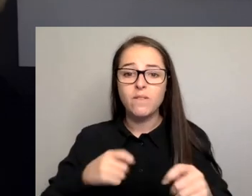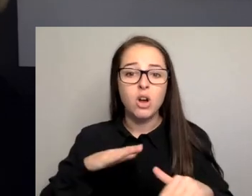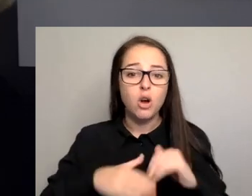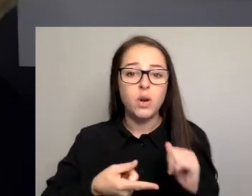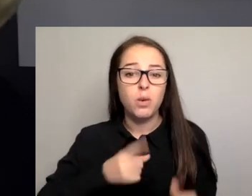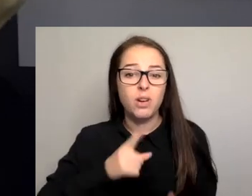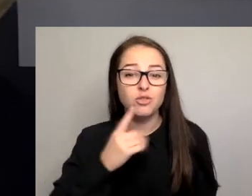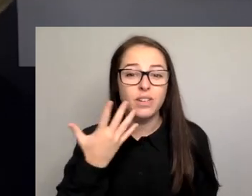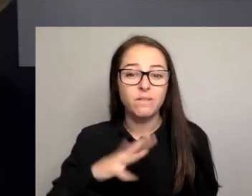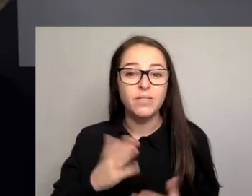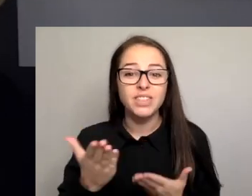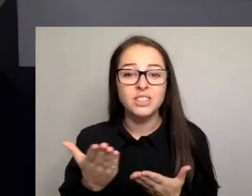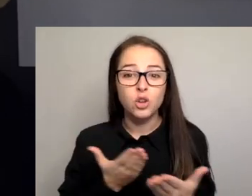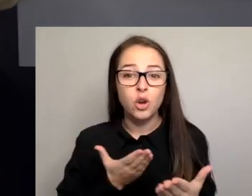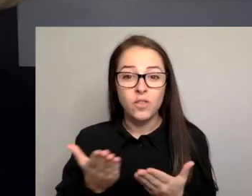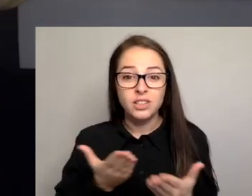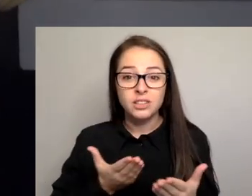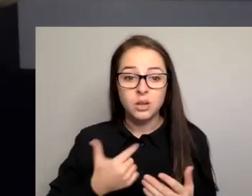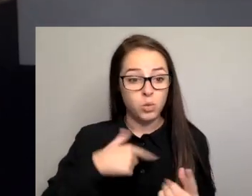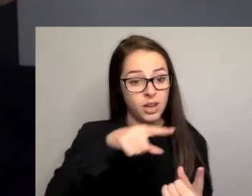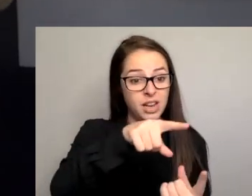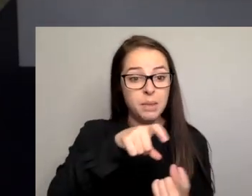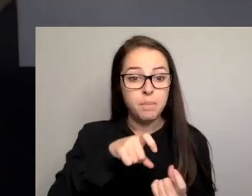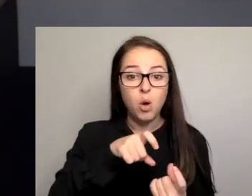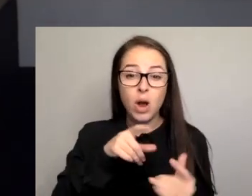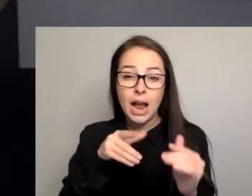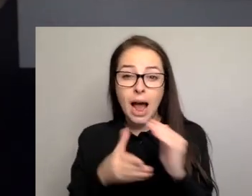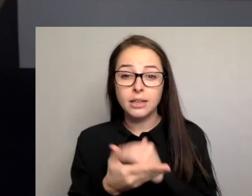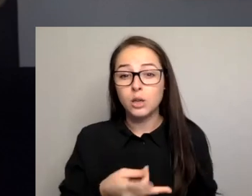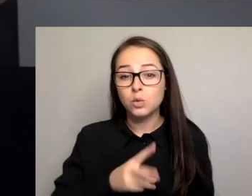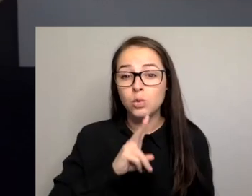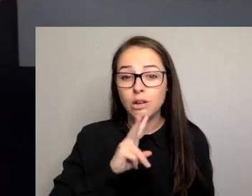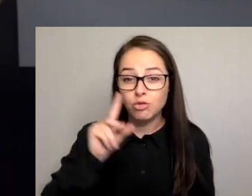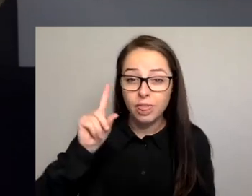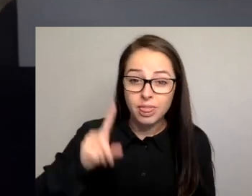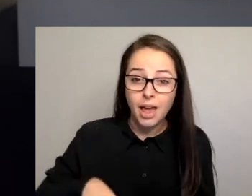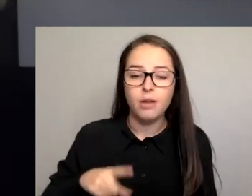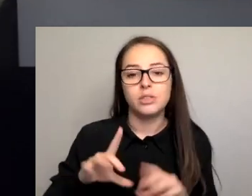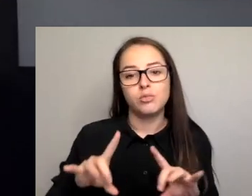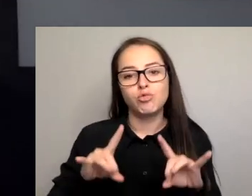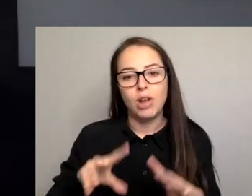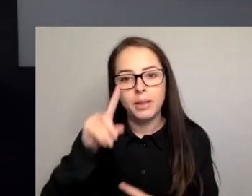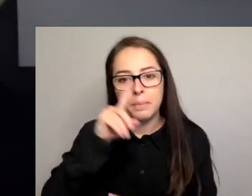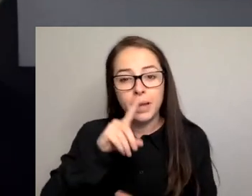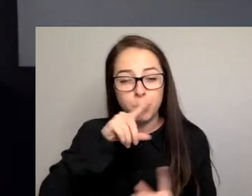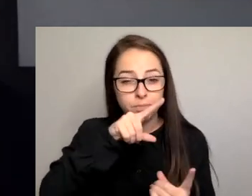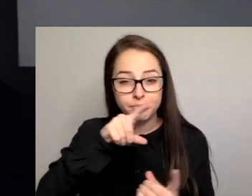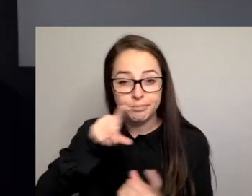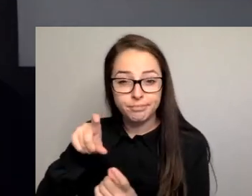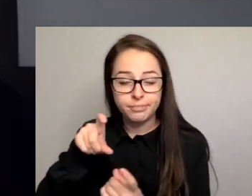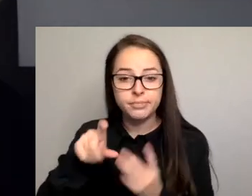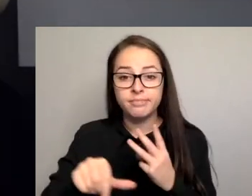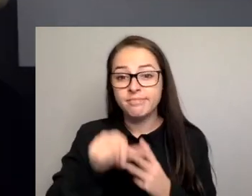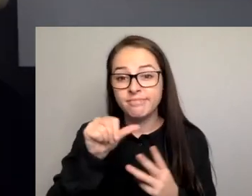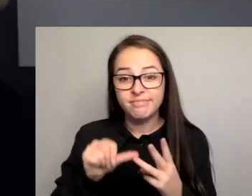We employ just under 200,000 Australians. Our communities look to us